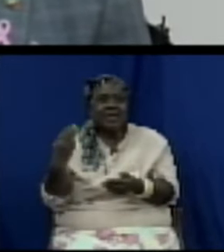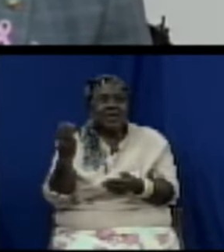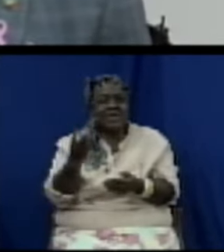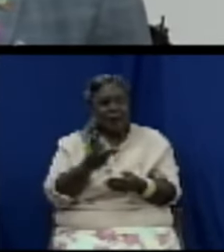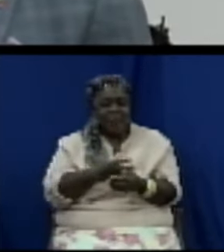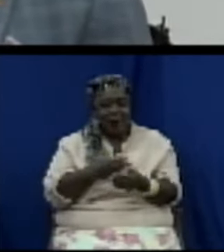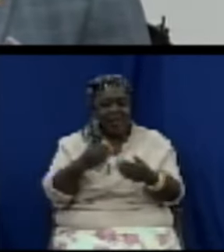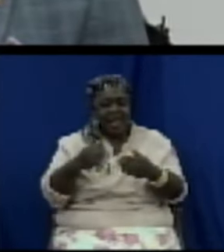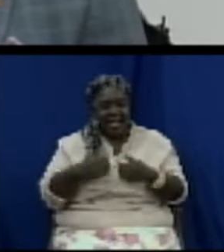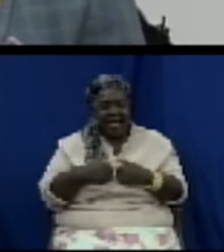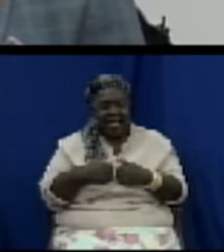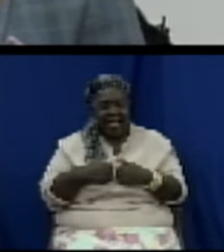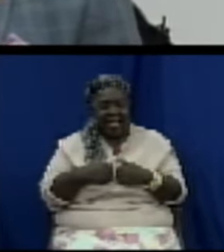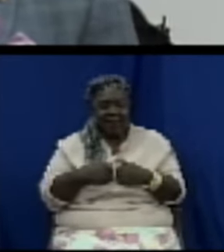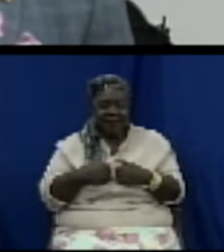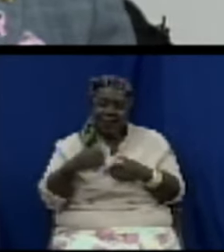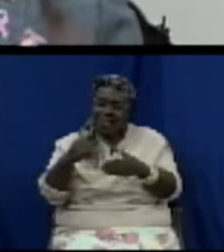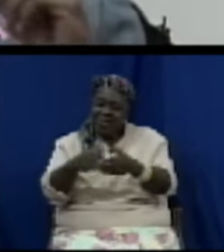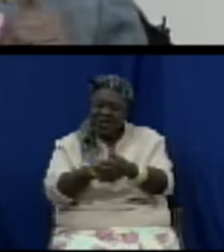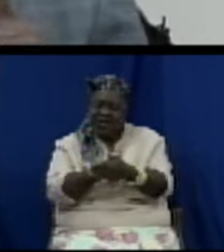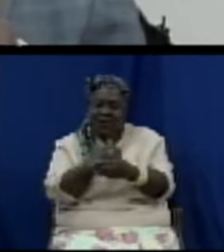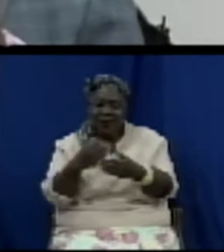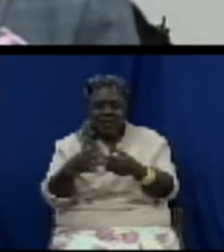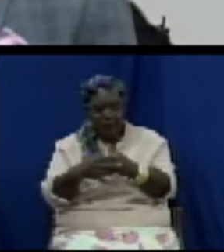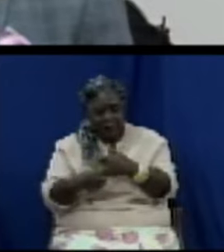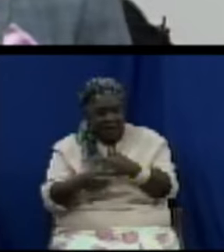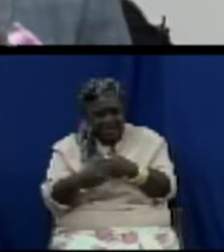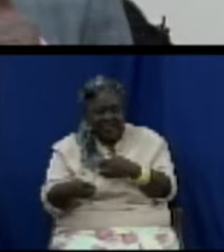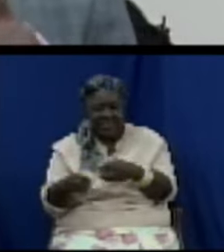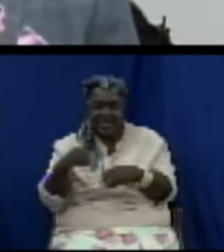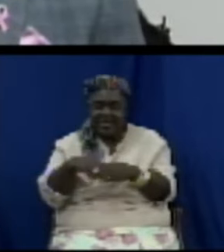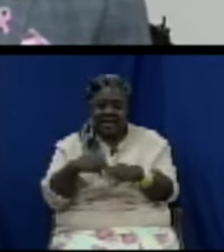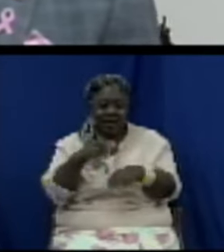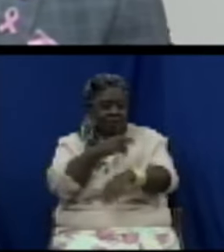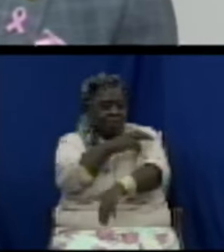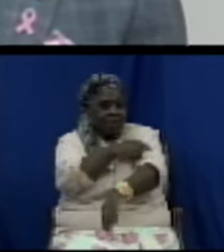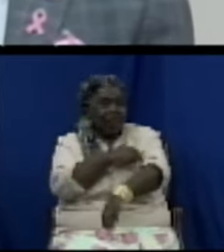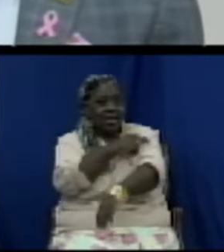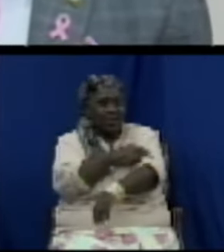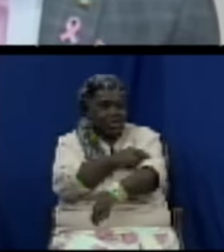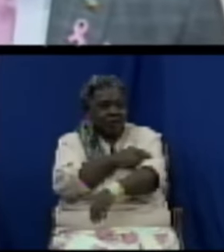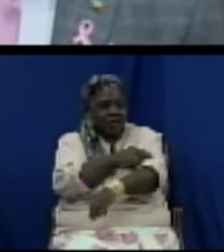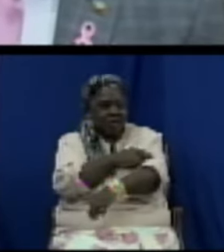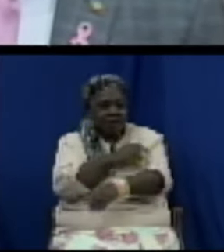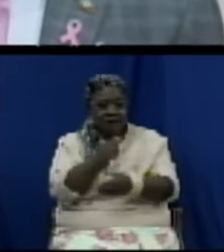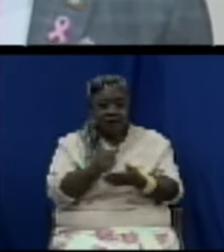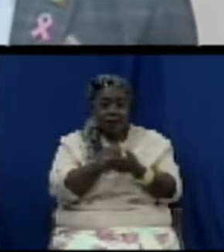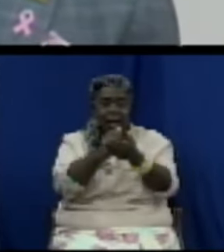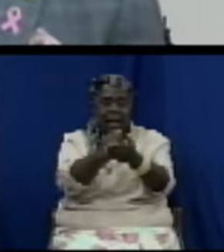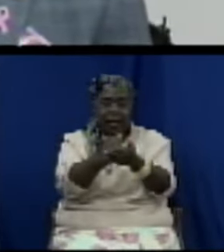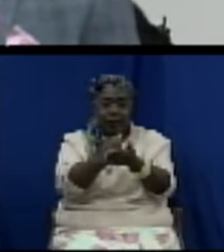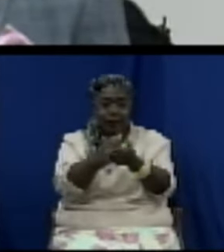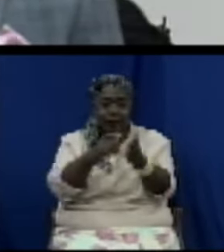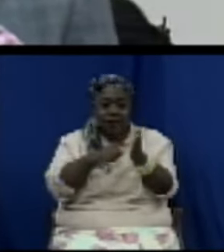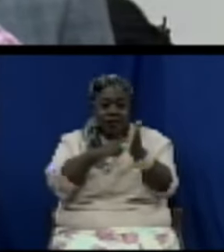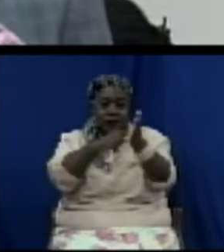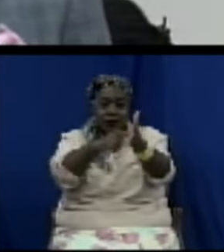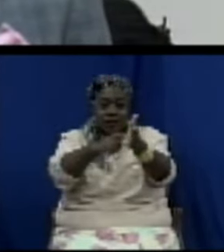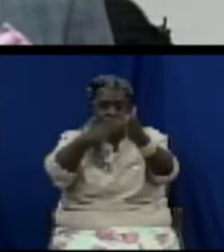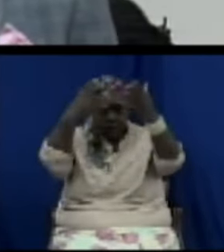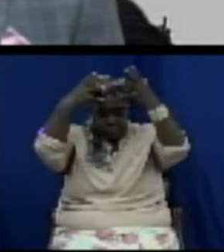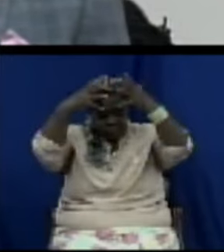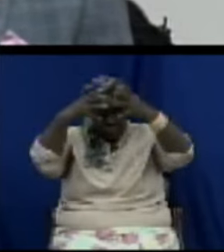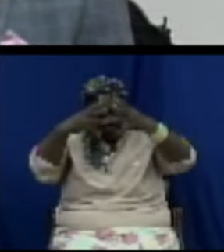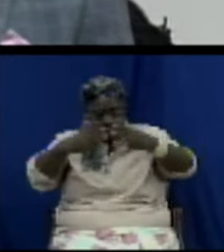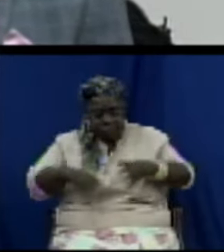modern CT scan machine as well, which would be able to detect ischemic heart disease. What does that mean? If your heart arteries